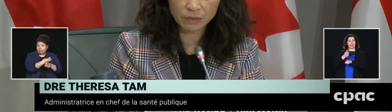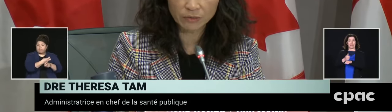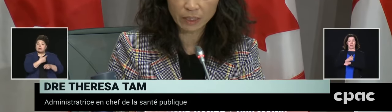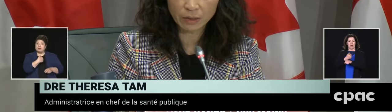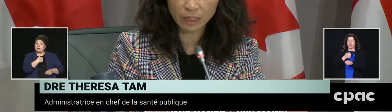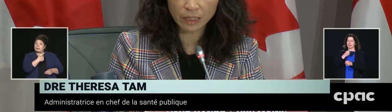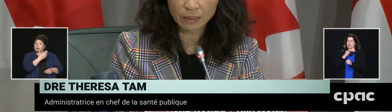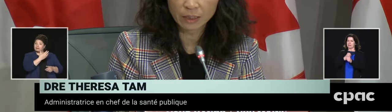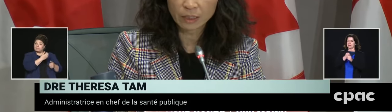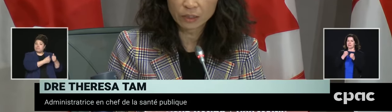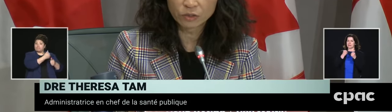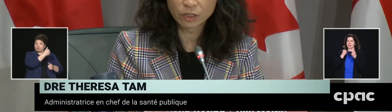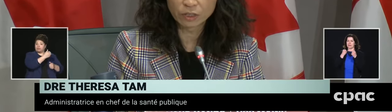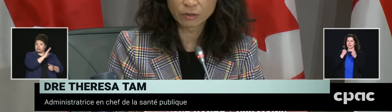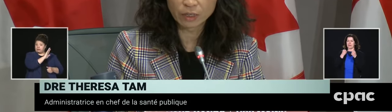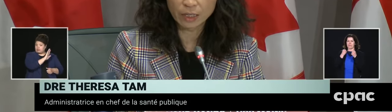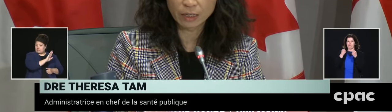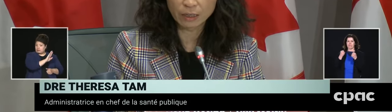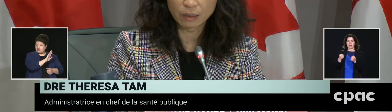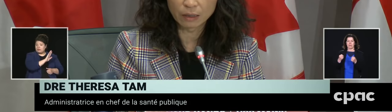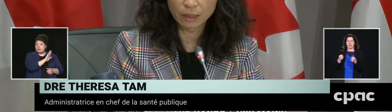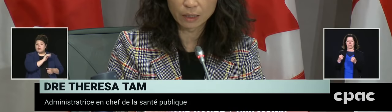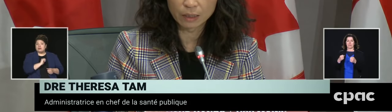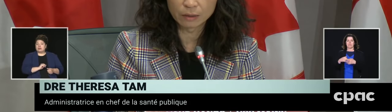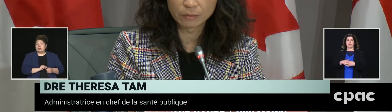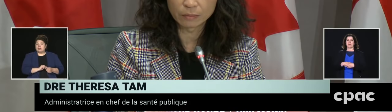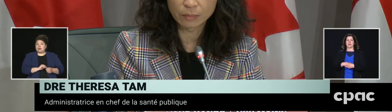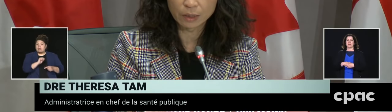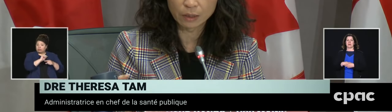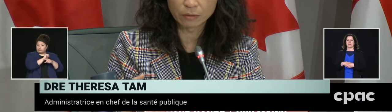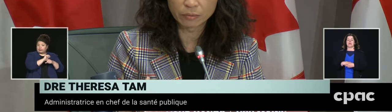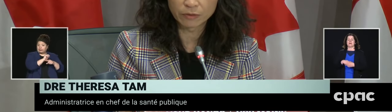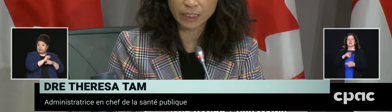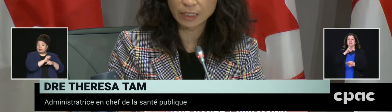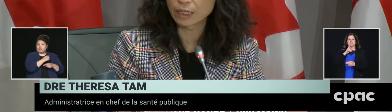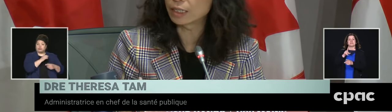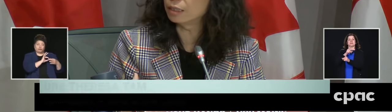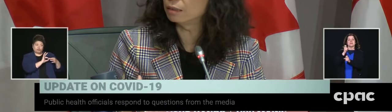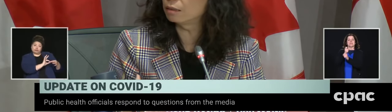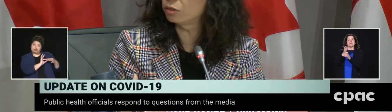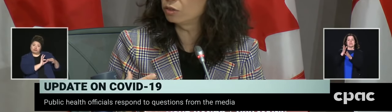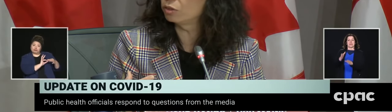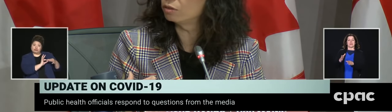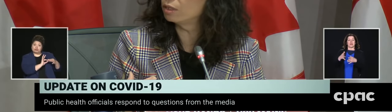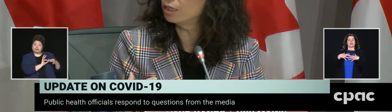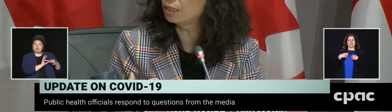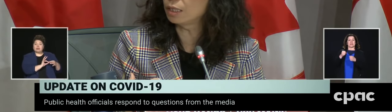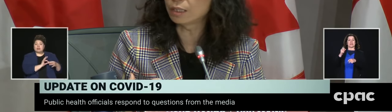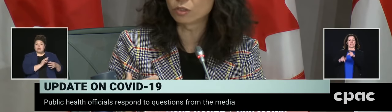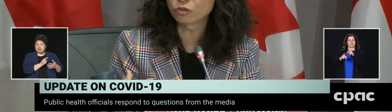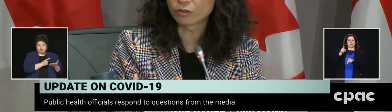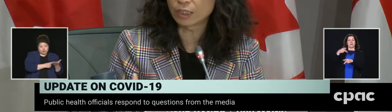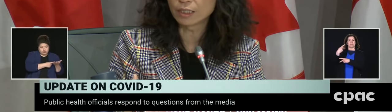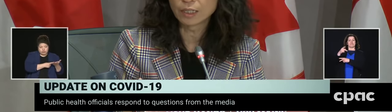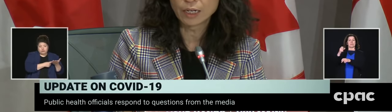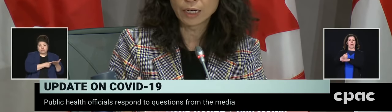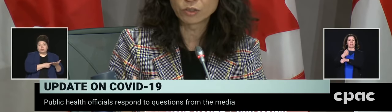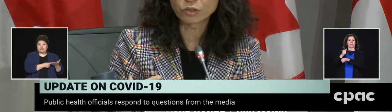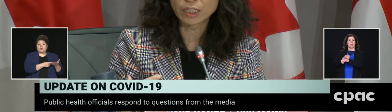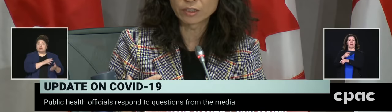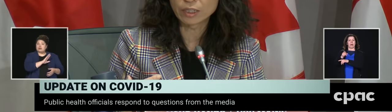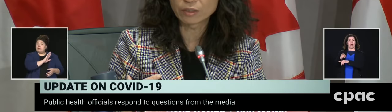chief medical officer of health there, so they are, you know, providing guidance to the industry